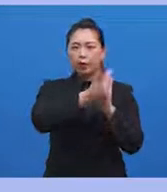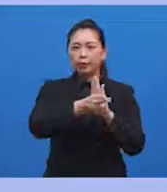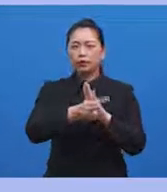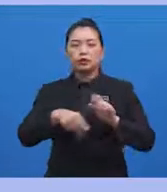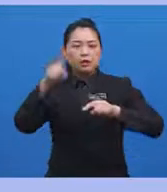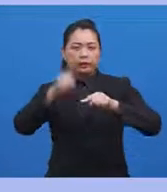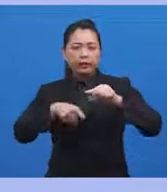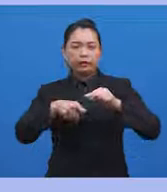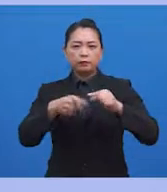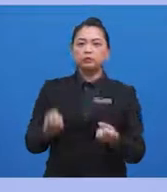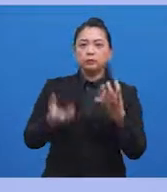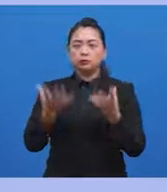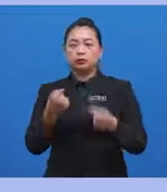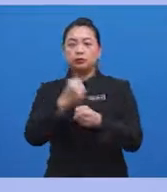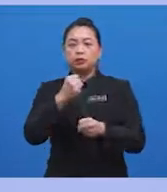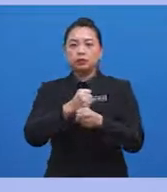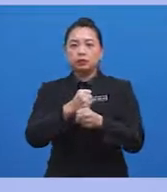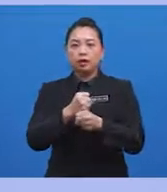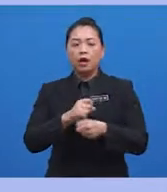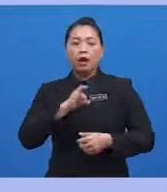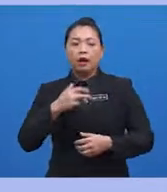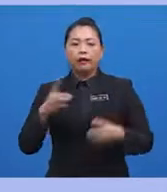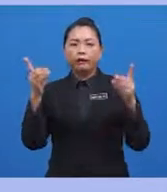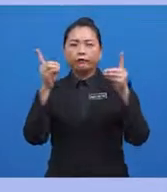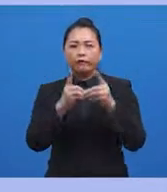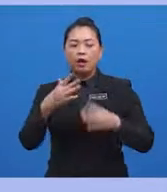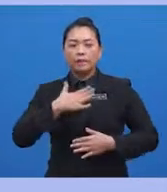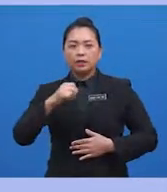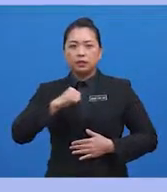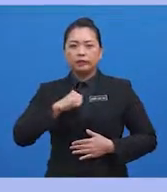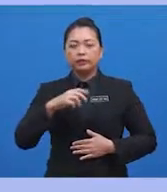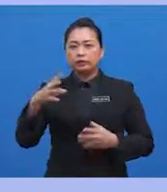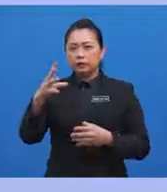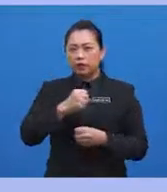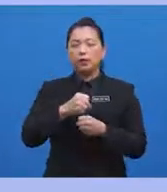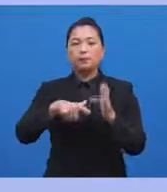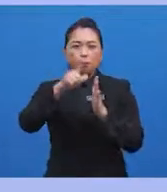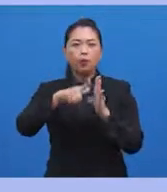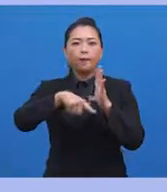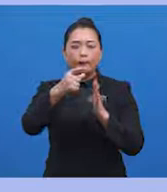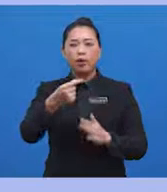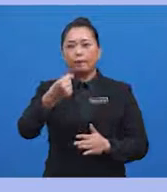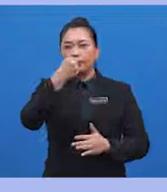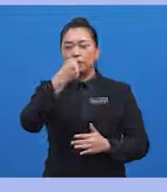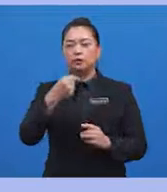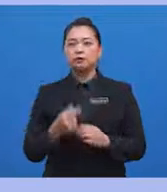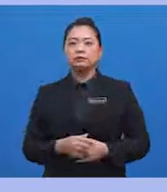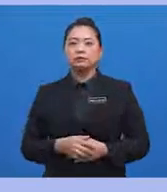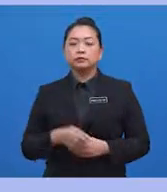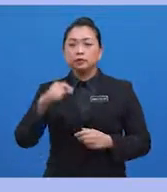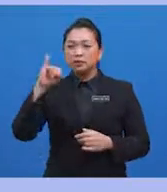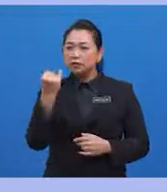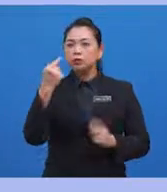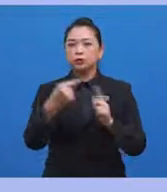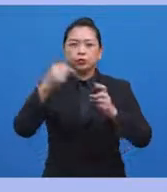to juggle the growing load. I found myself taking more and more pills just to keep up and then even more pills to get